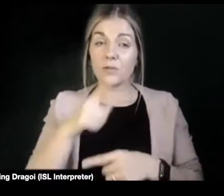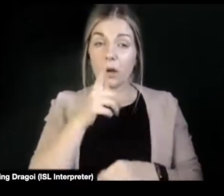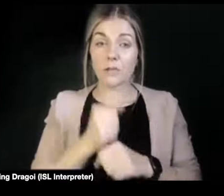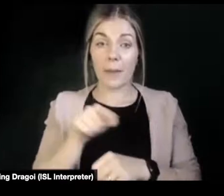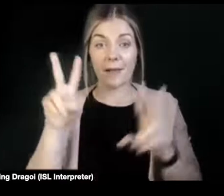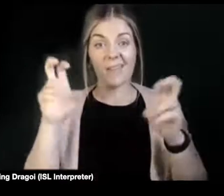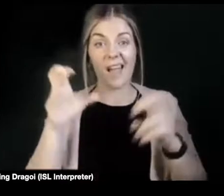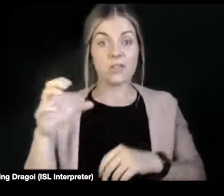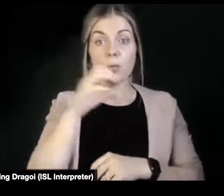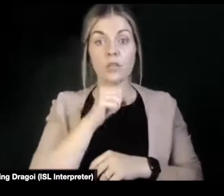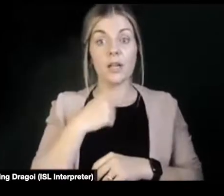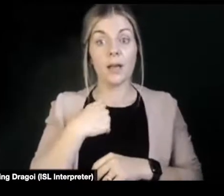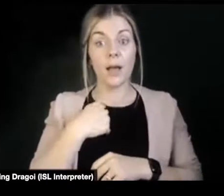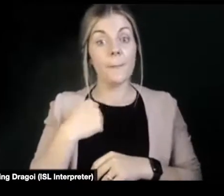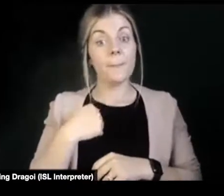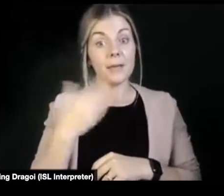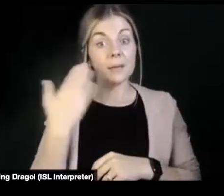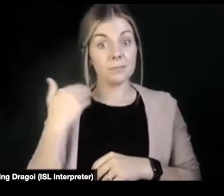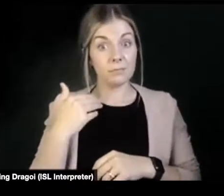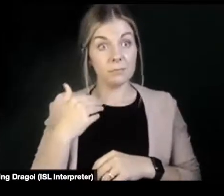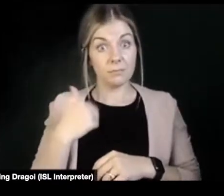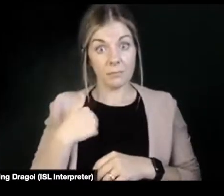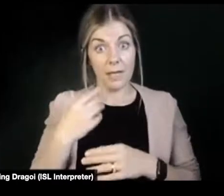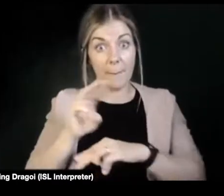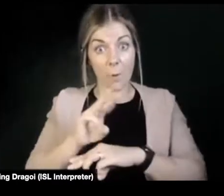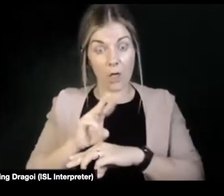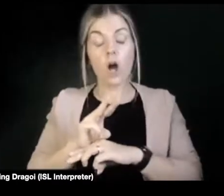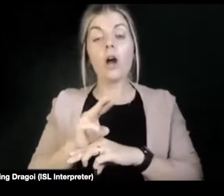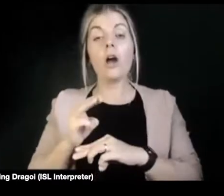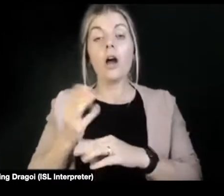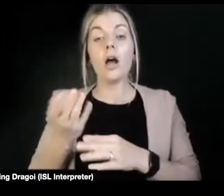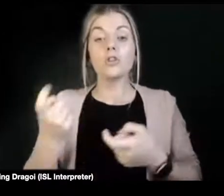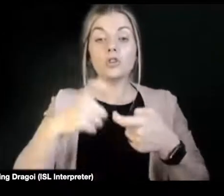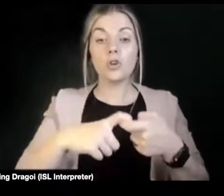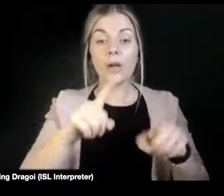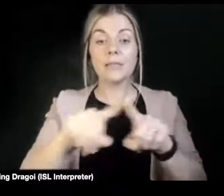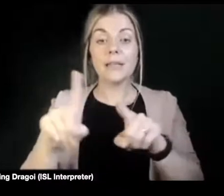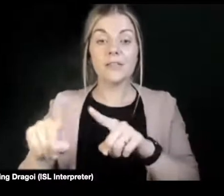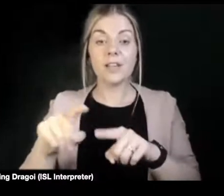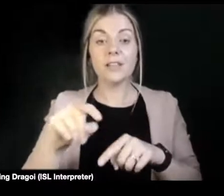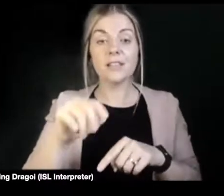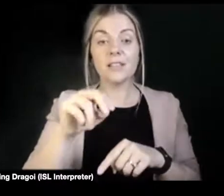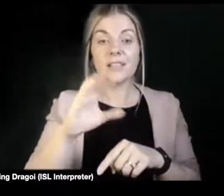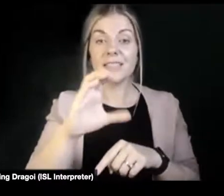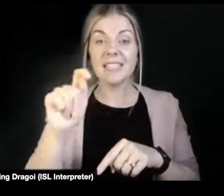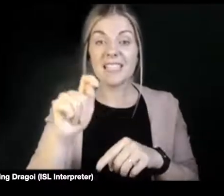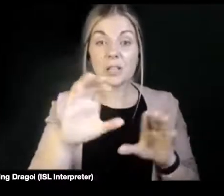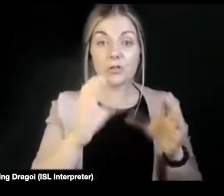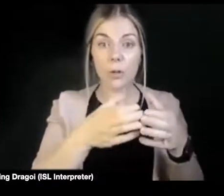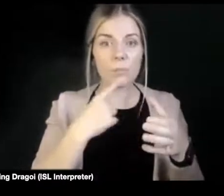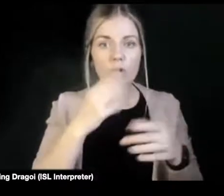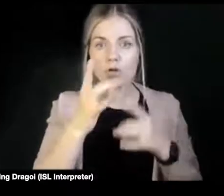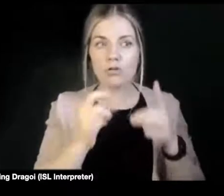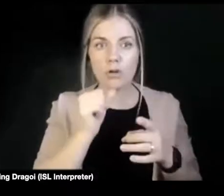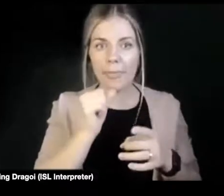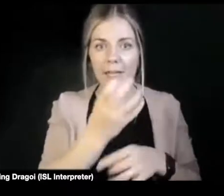a mother, and I was going to join NCT groups, nothing was subtitled, nothing was made accessible for me.